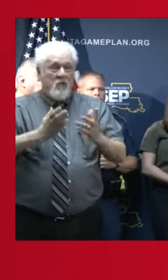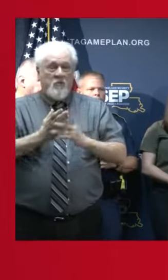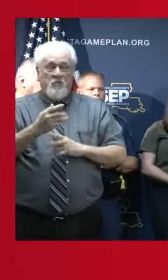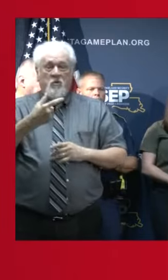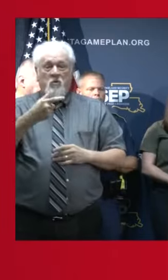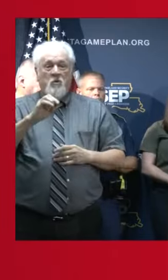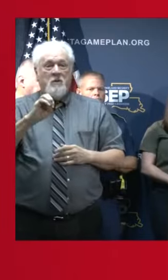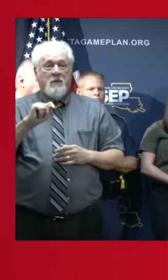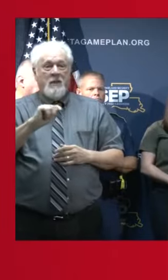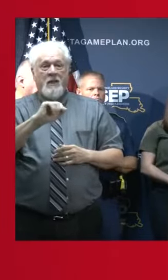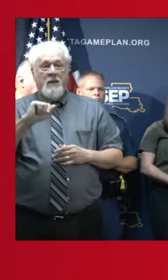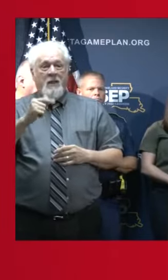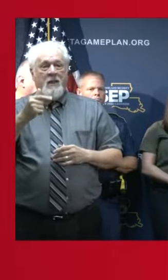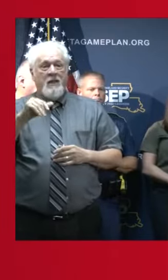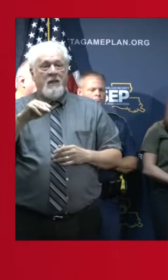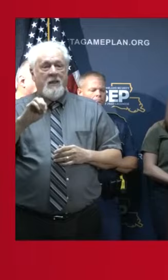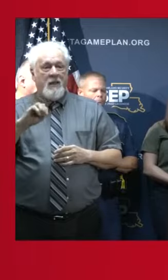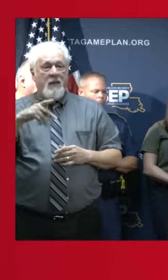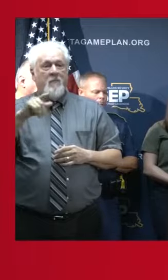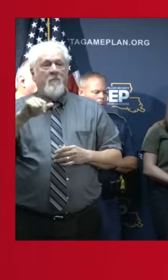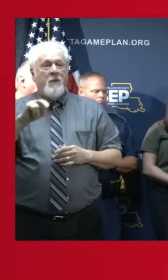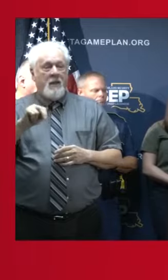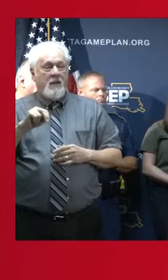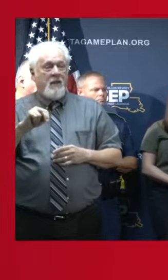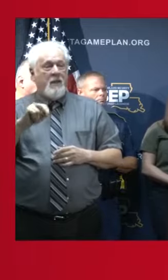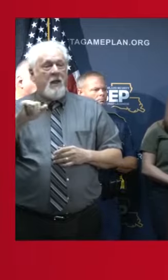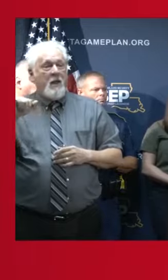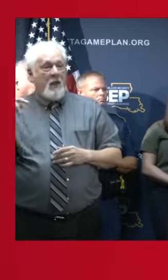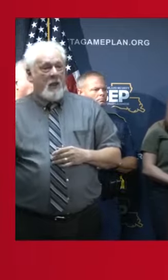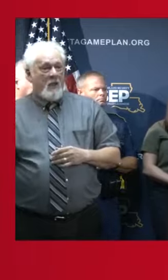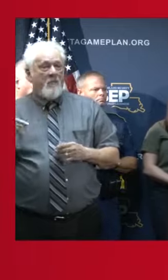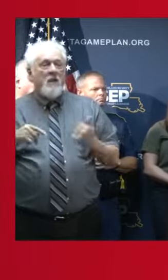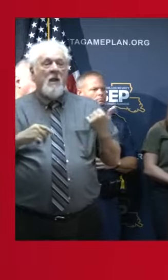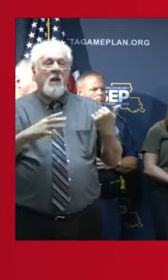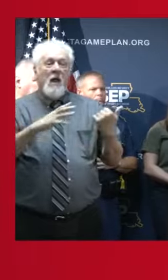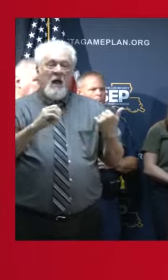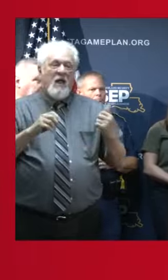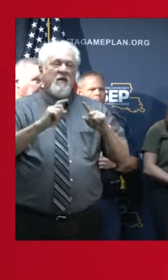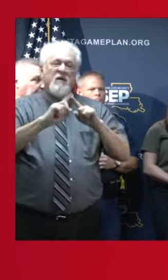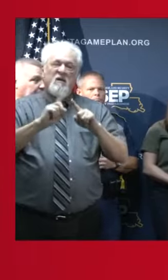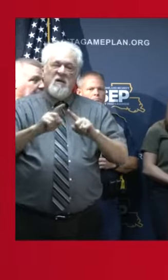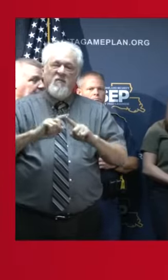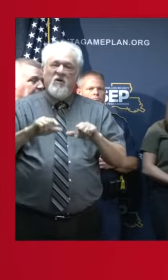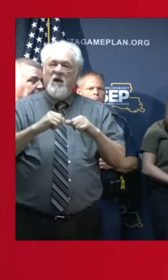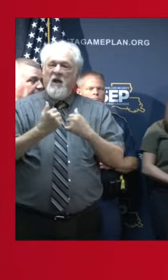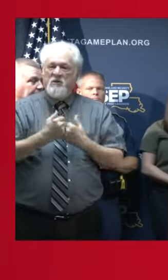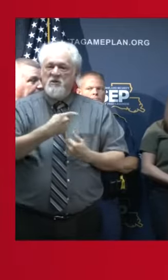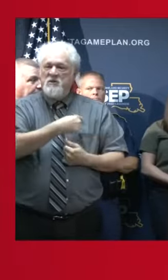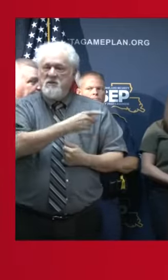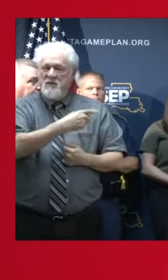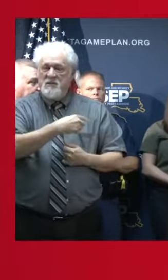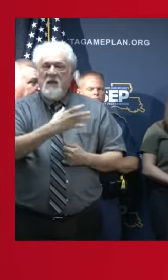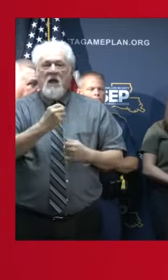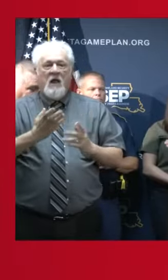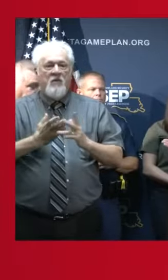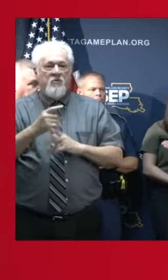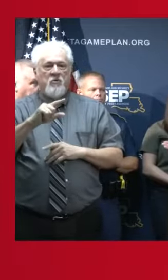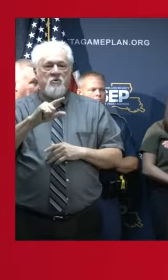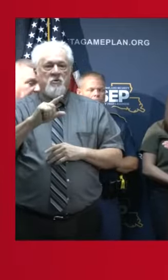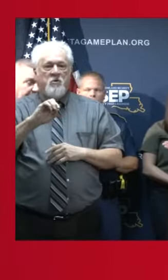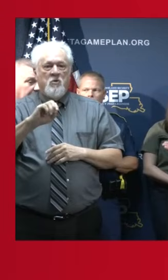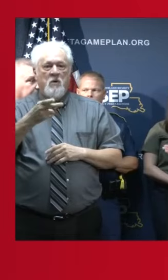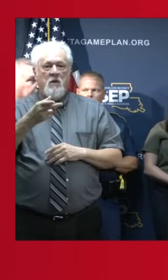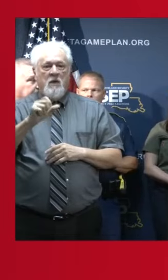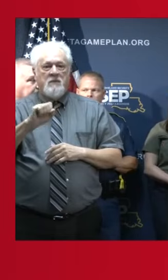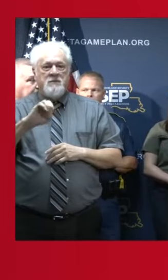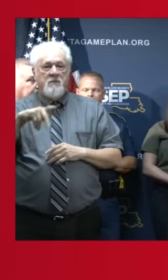getagameplan.org app and also through our different various agencies and through GOSEP. Jacques, anything?